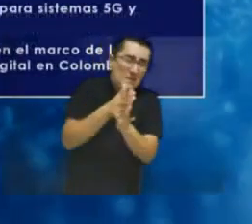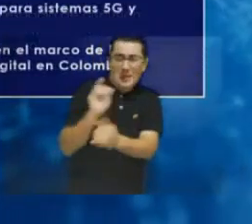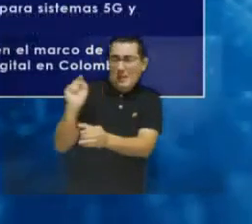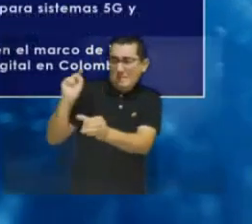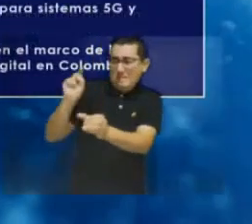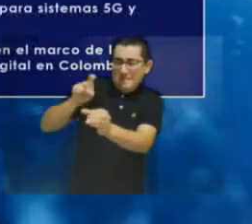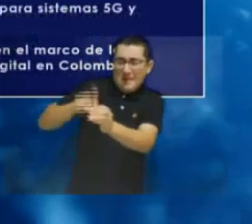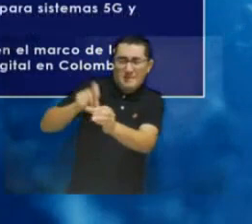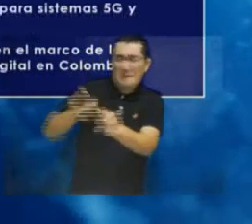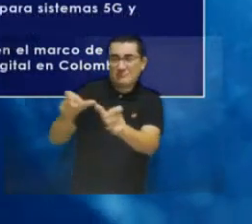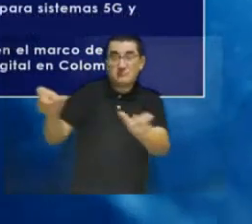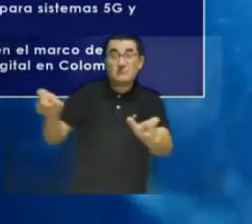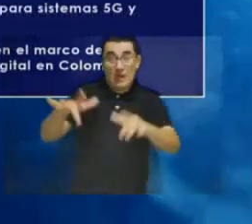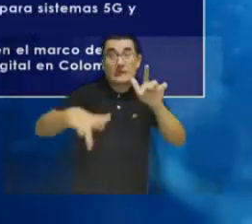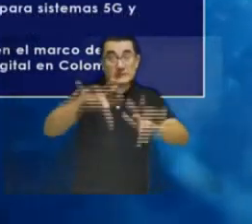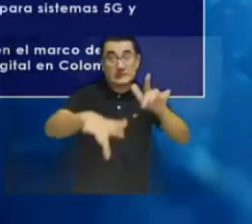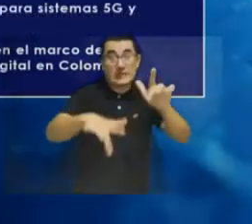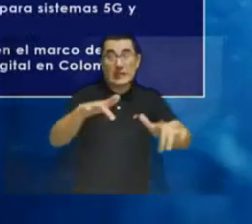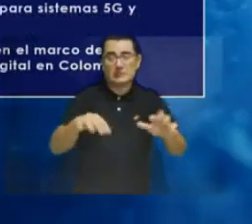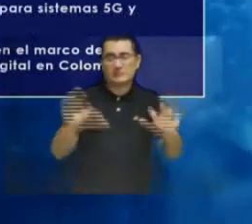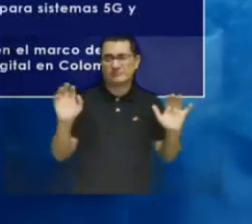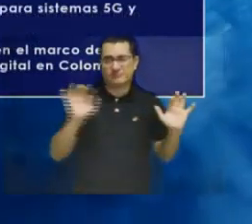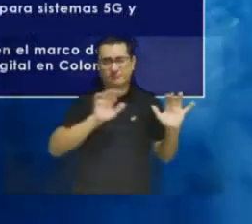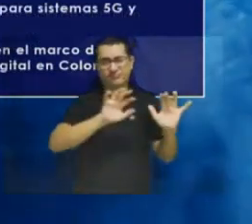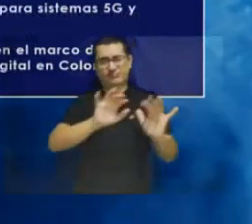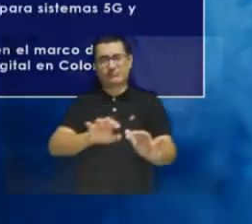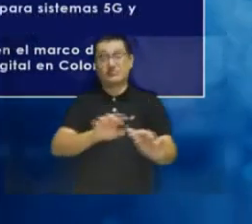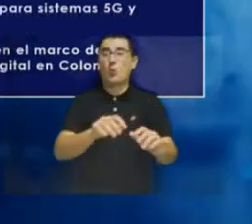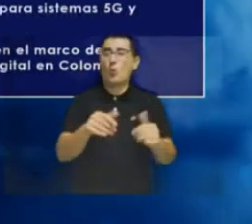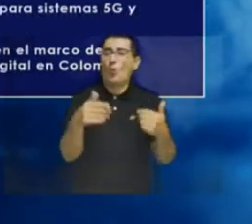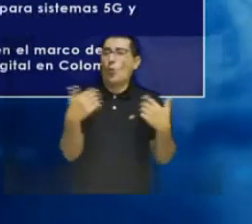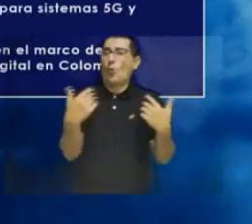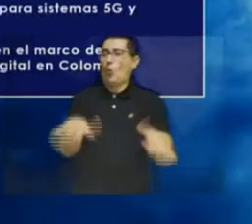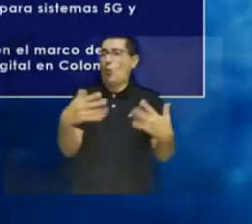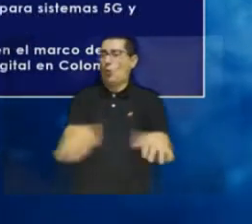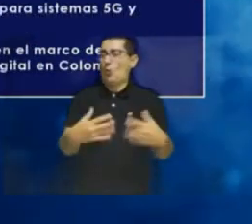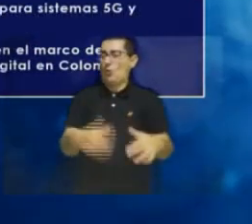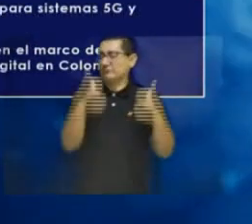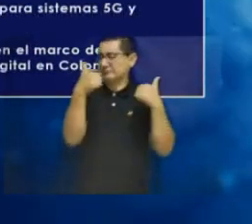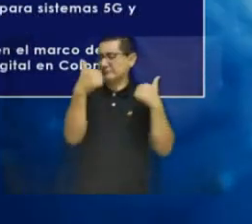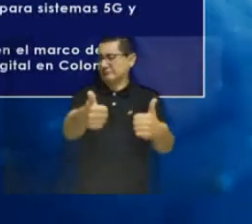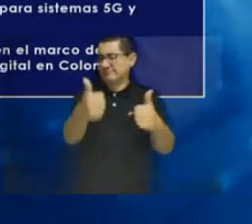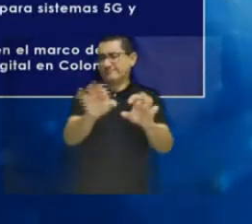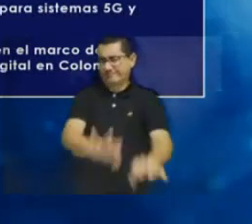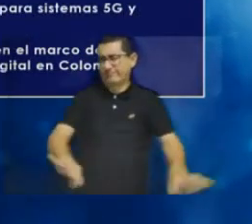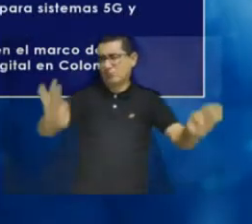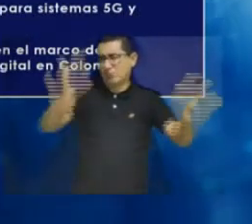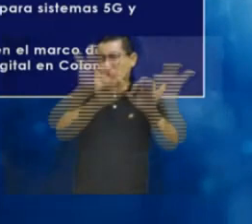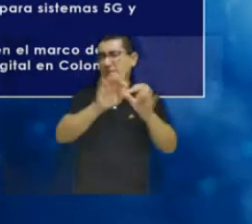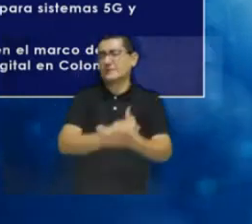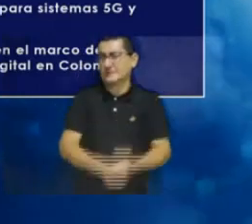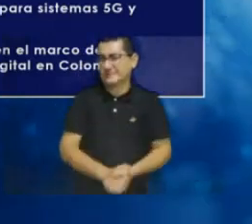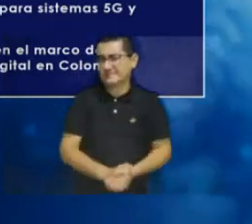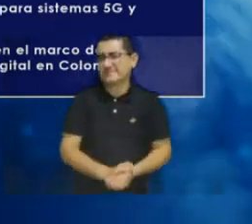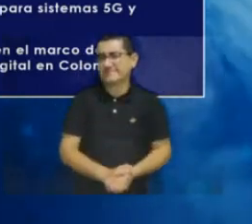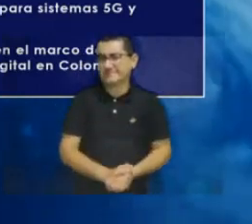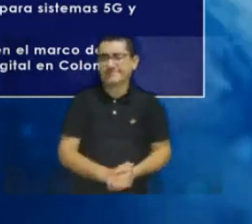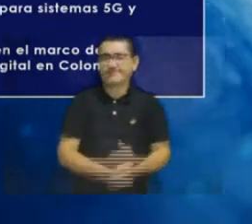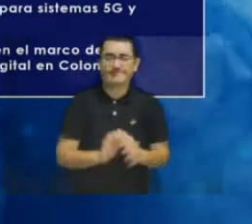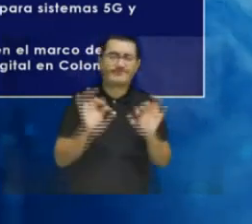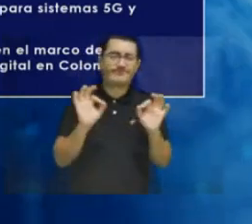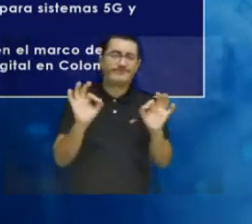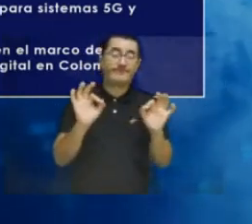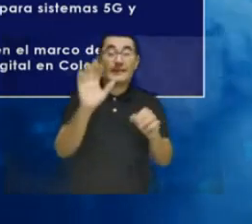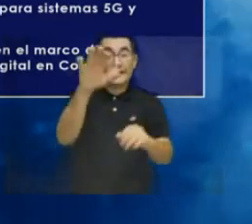persons that registered and participated, actually, or attended this event. Let's